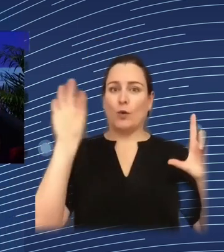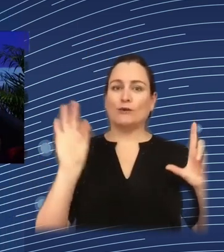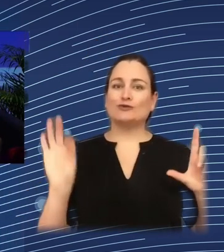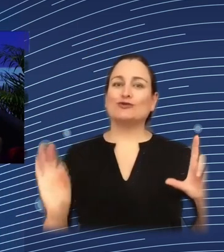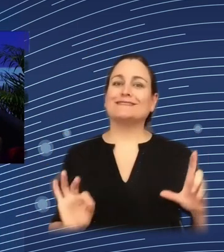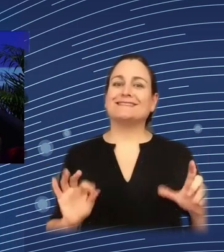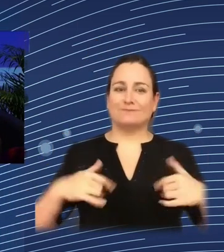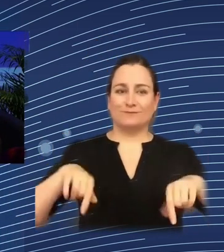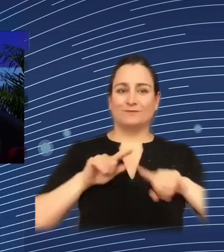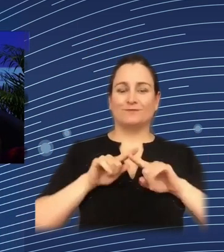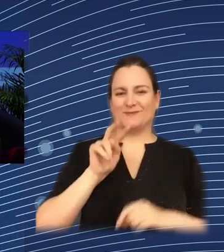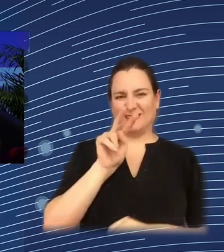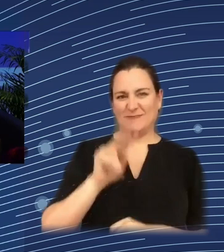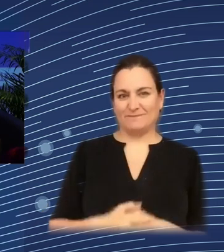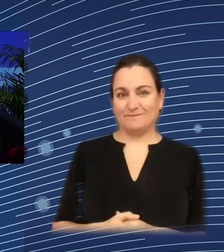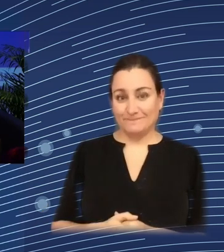um Barbara um